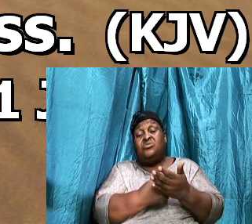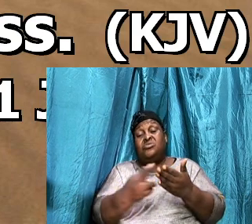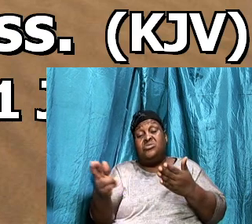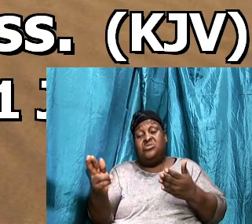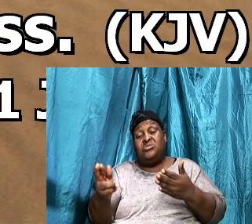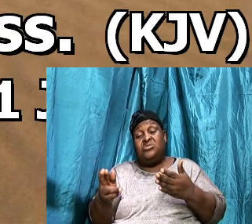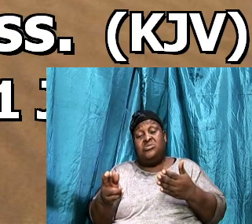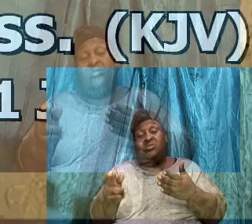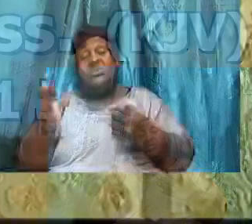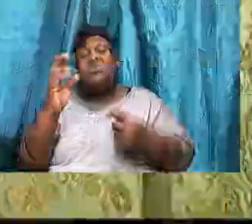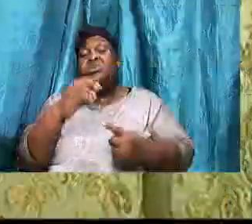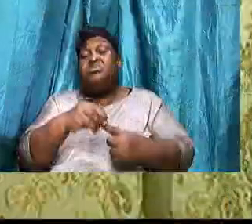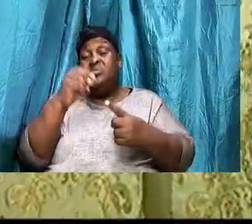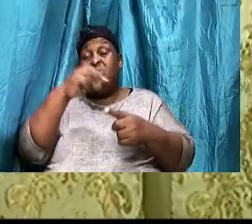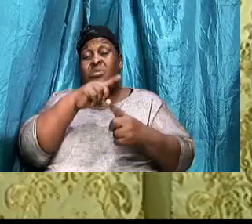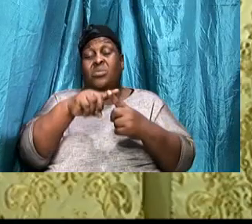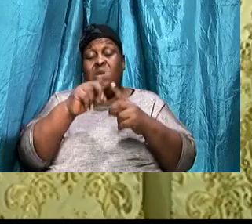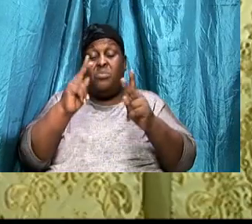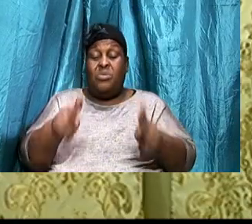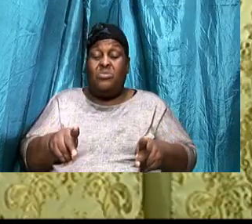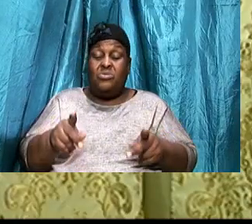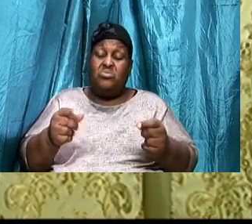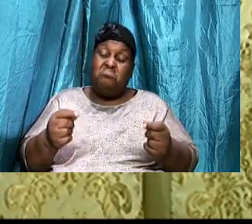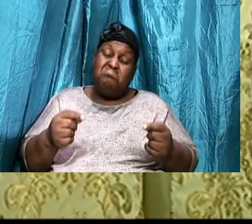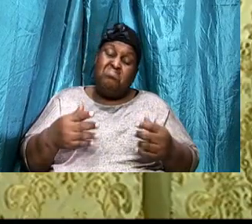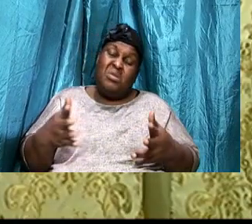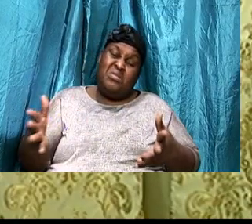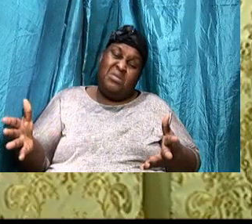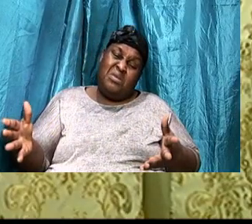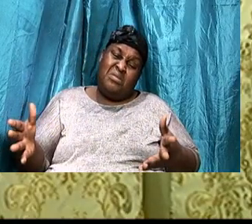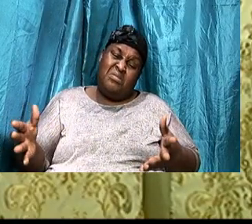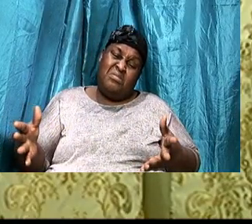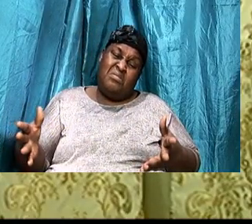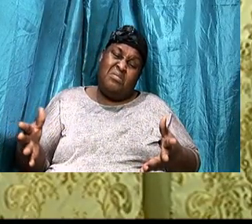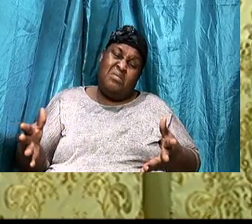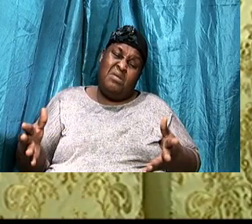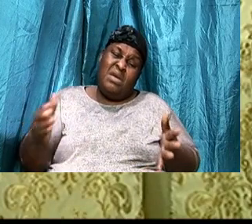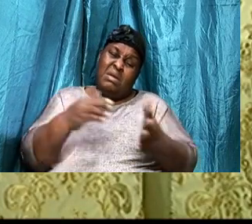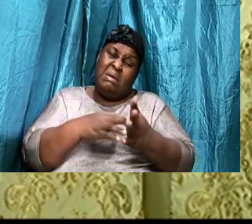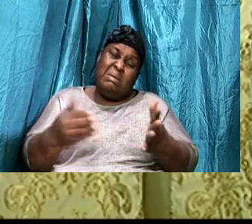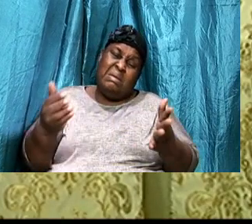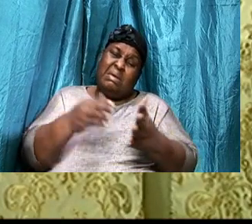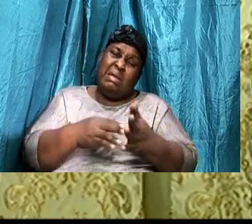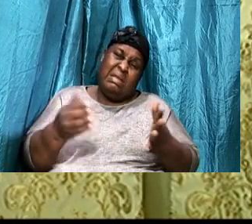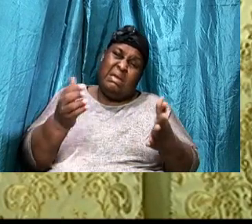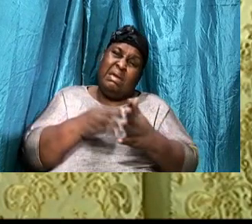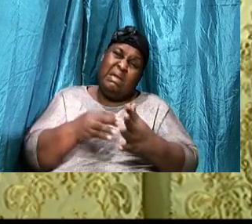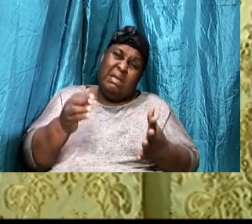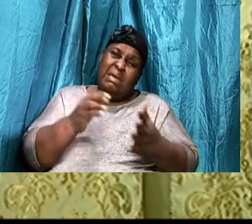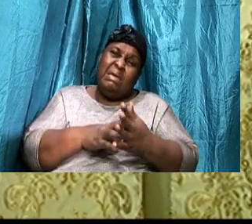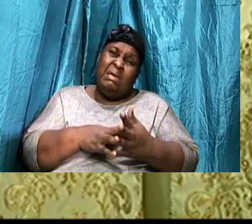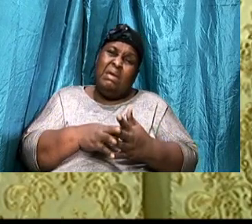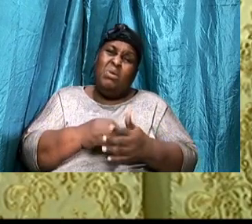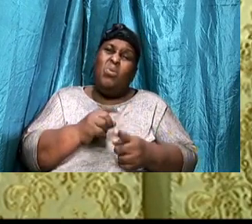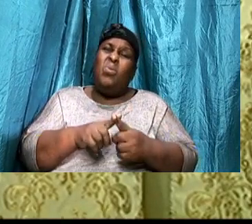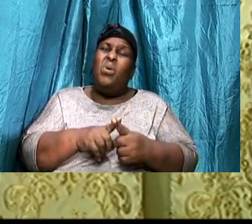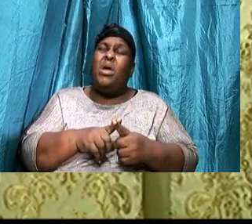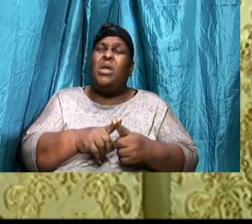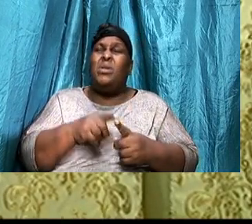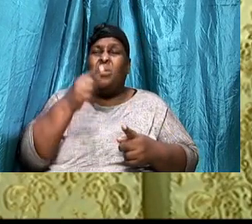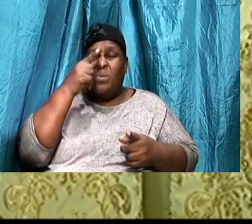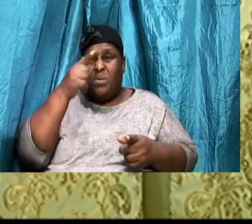Especially, When a person, Does a thing, Habitually, If we look at, The meaning of the word, When somebody,